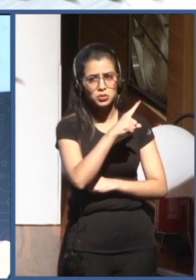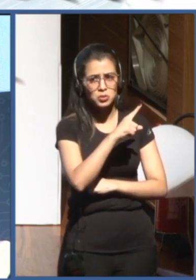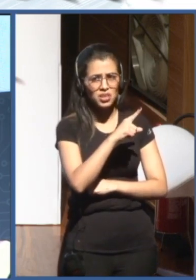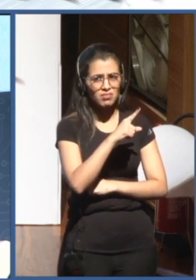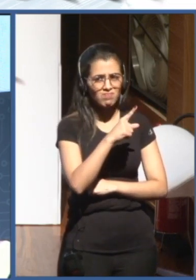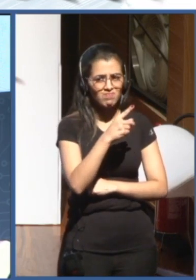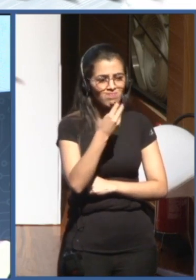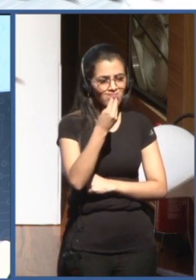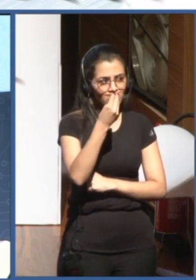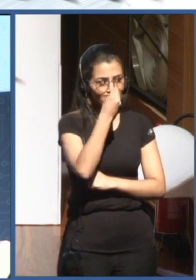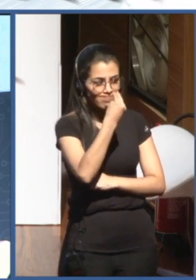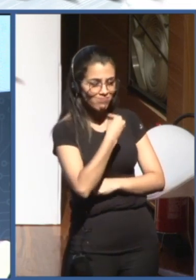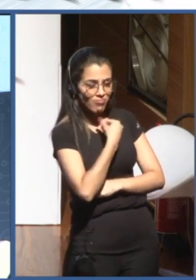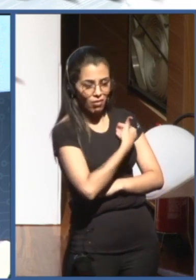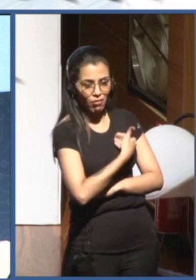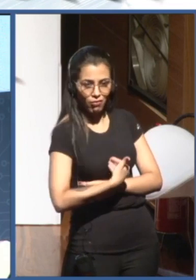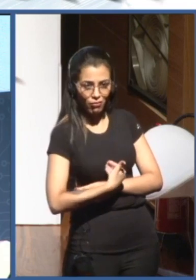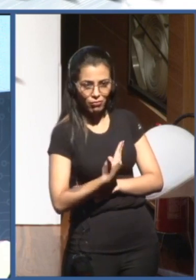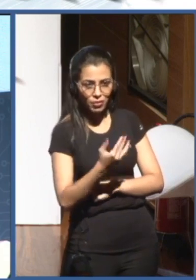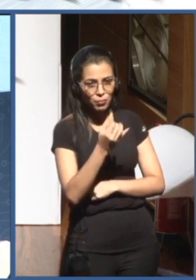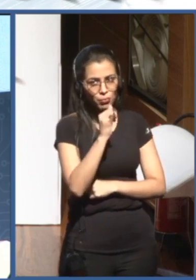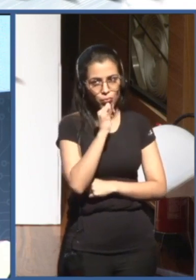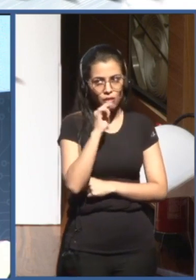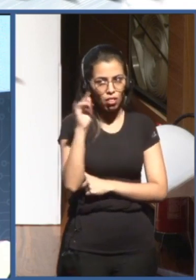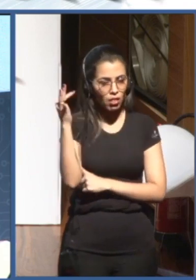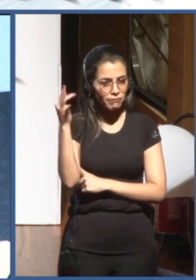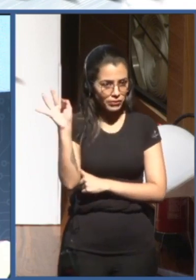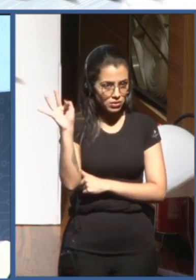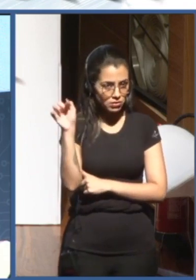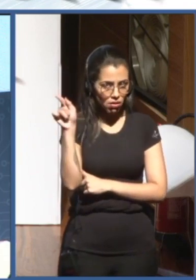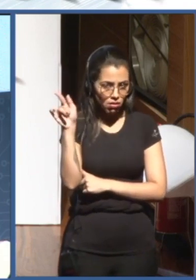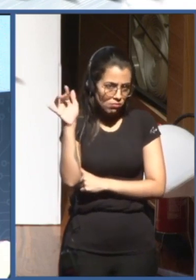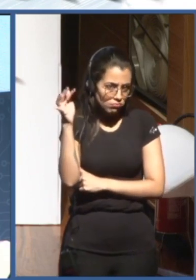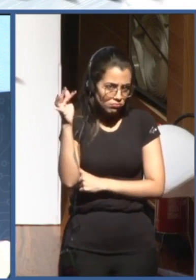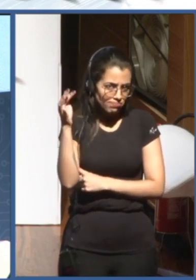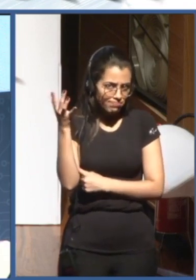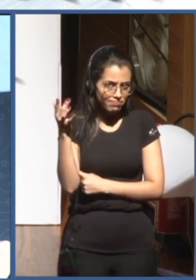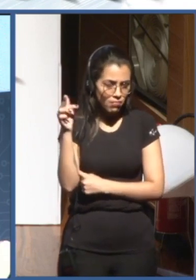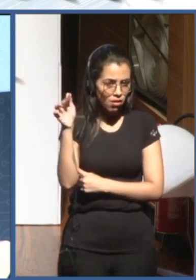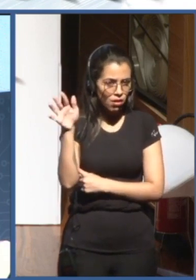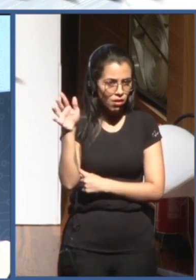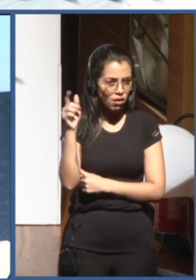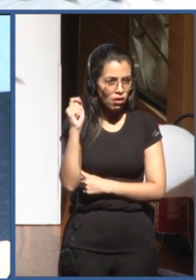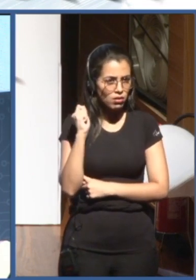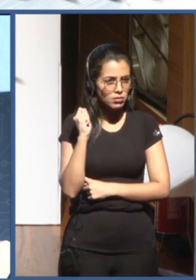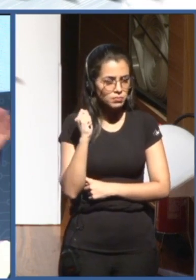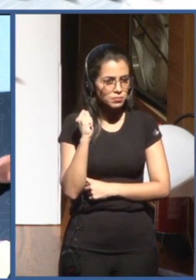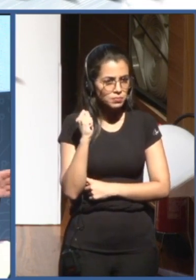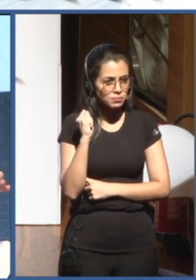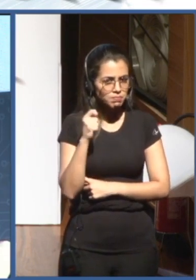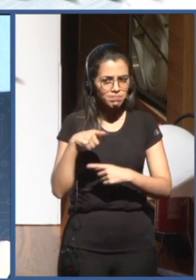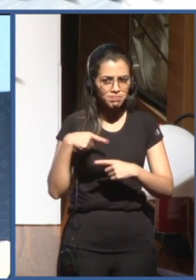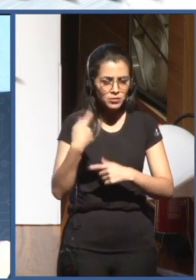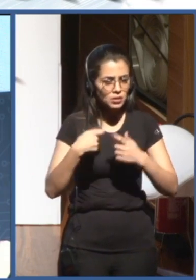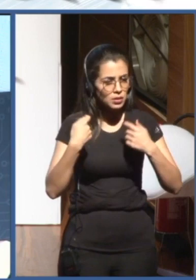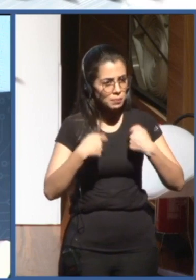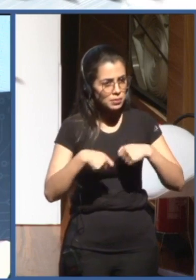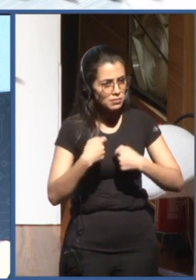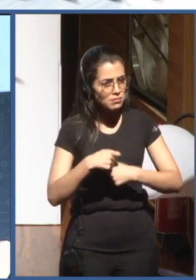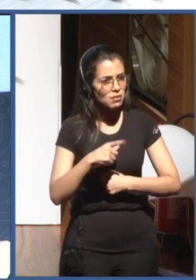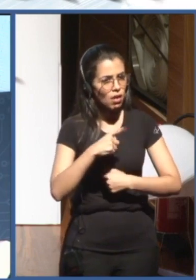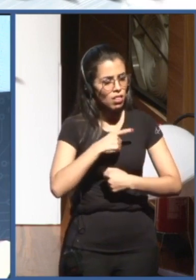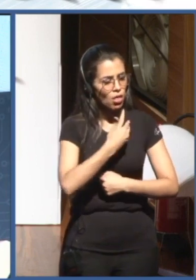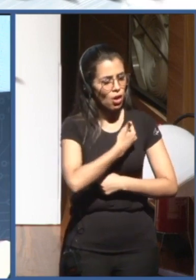government of France, although being an international center. However, we have done a big run over the world already before